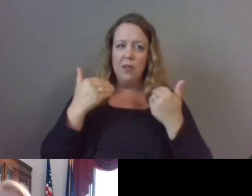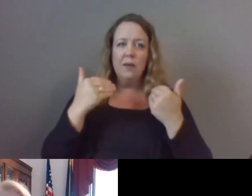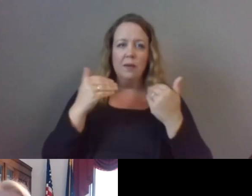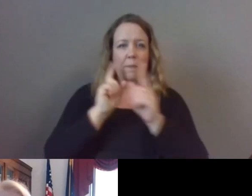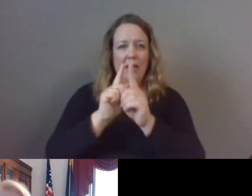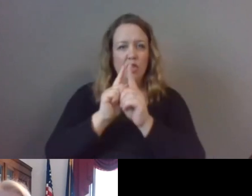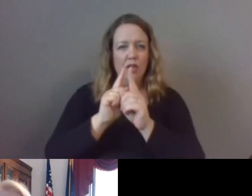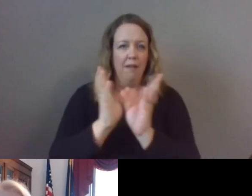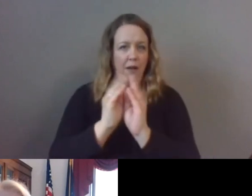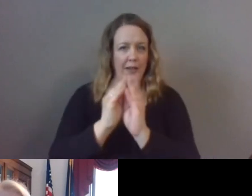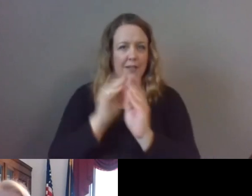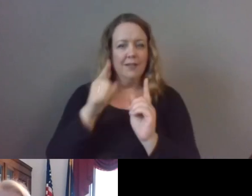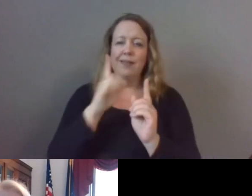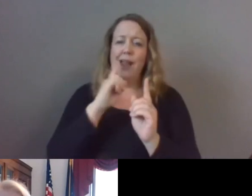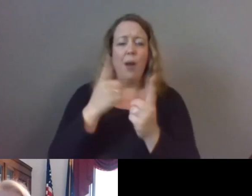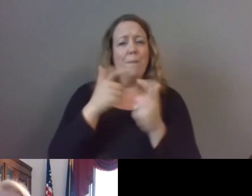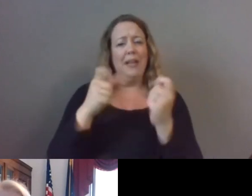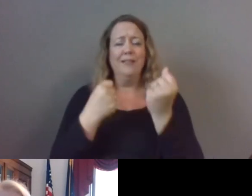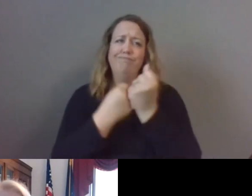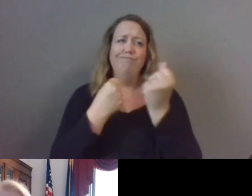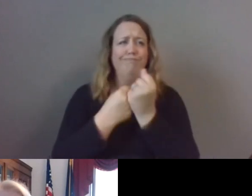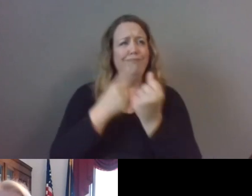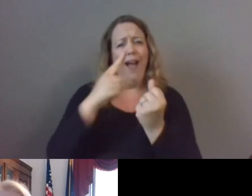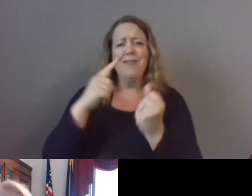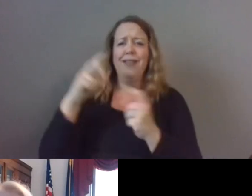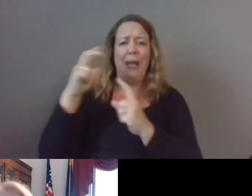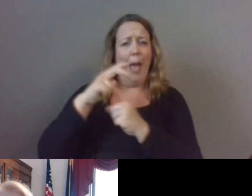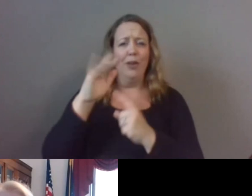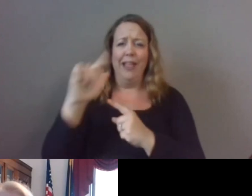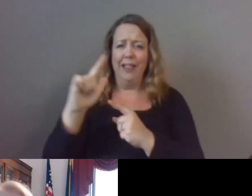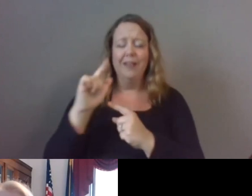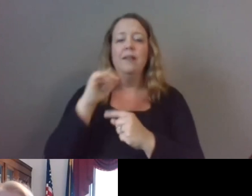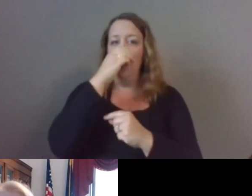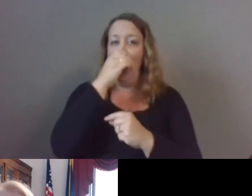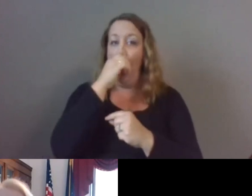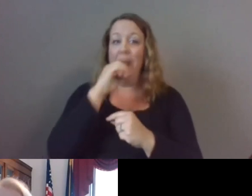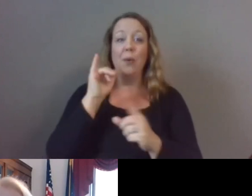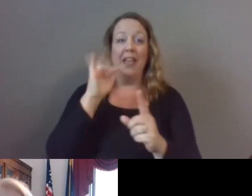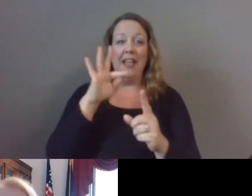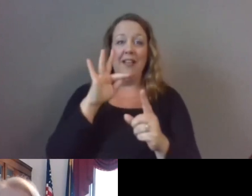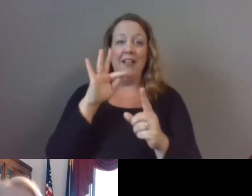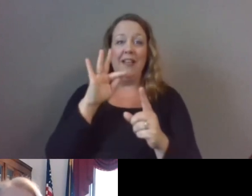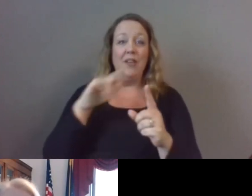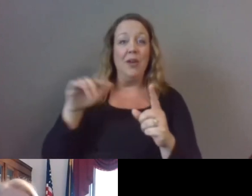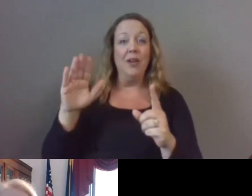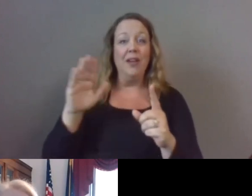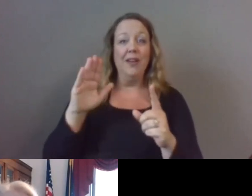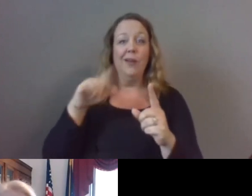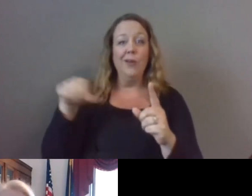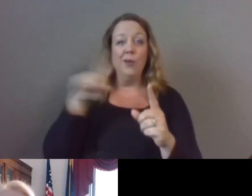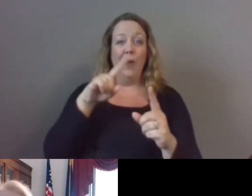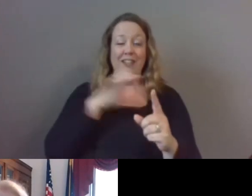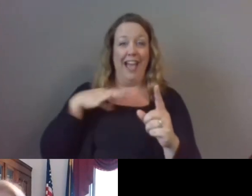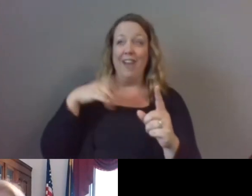champion for mentoring on Capitol Hill. And quick plug, if you're a congressional staffer and your boss is not a part of our growing caucus, please contact